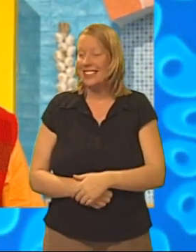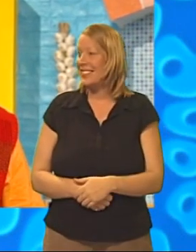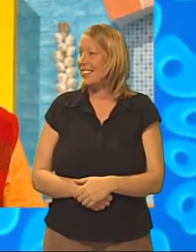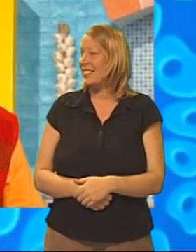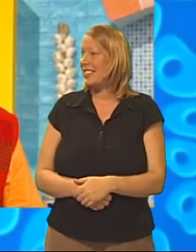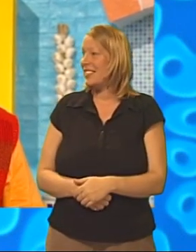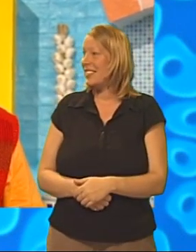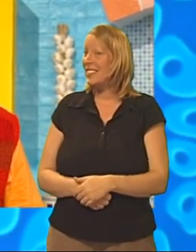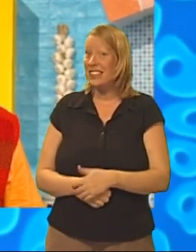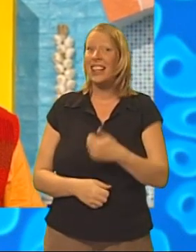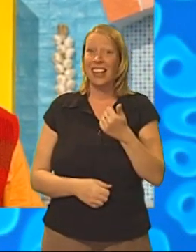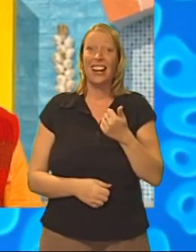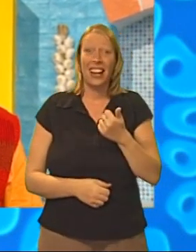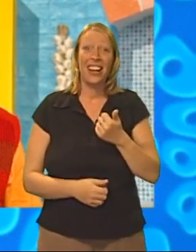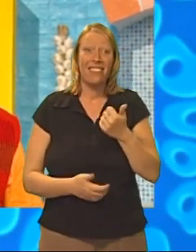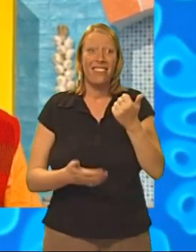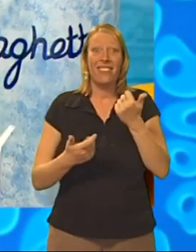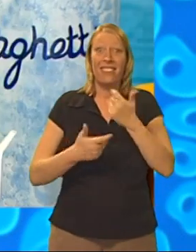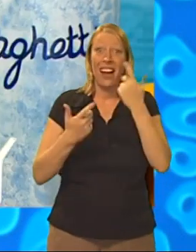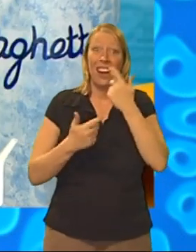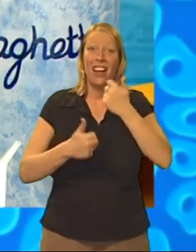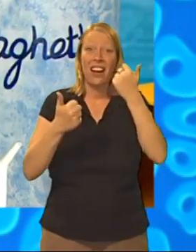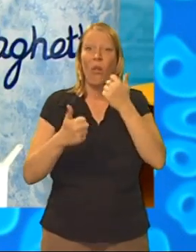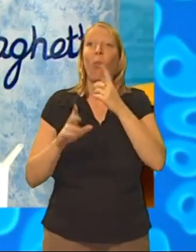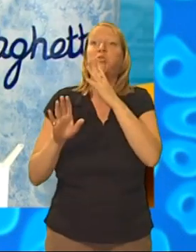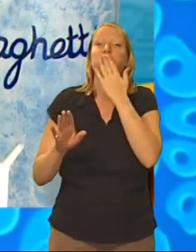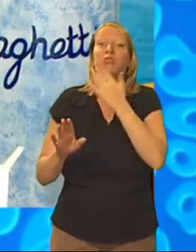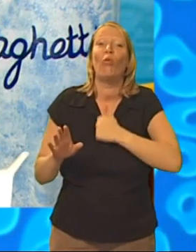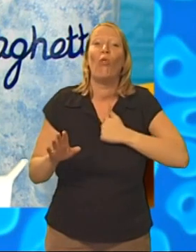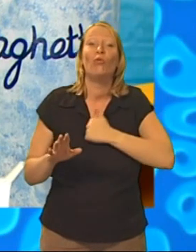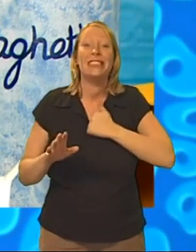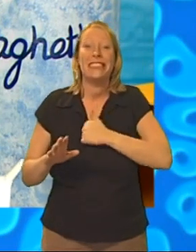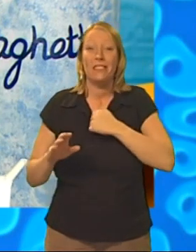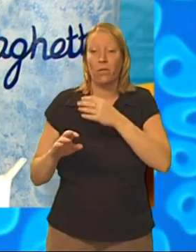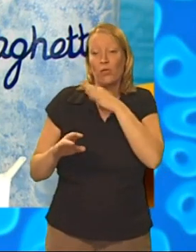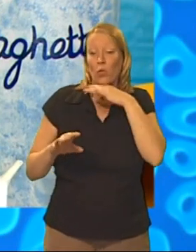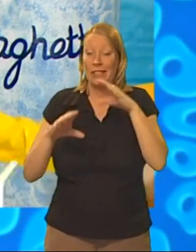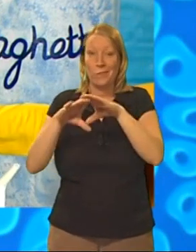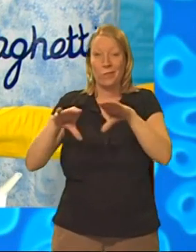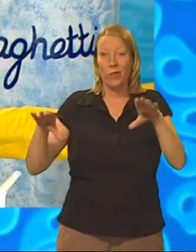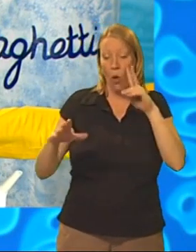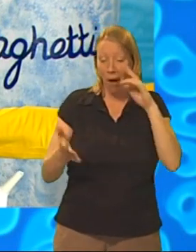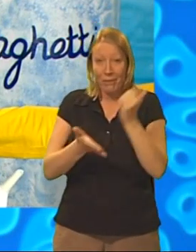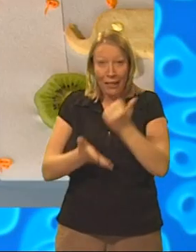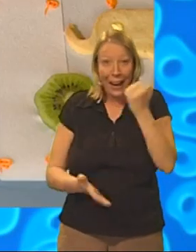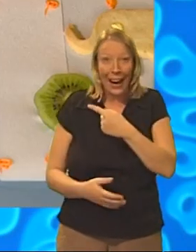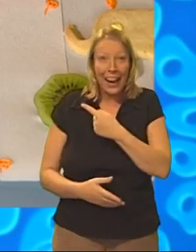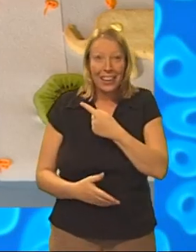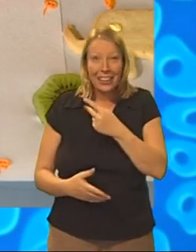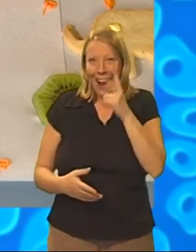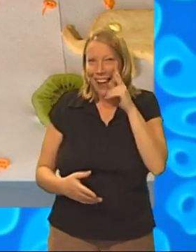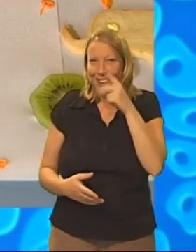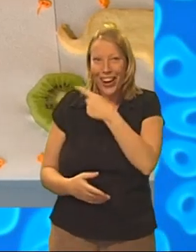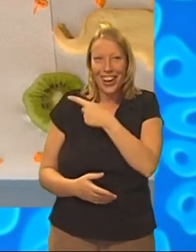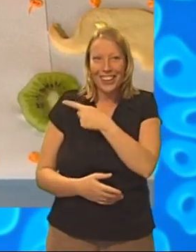Oh, yes. Great fun. Sorry, Ben. Our fruity borders look fantastic. Let's see,